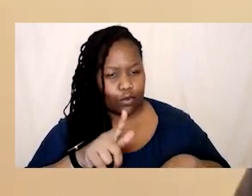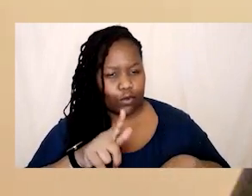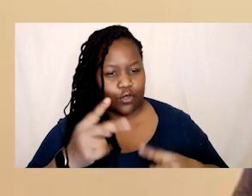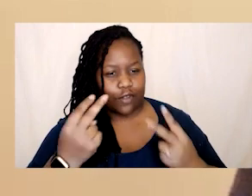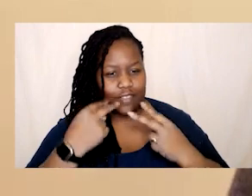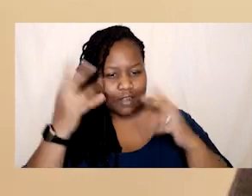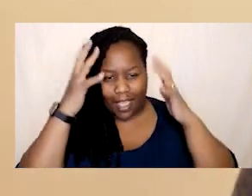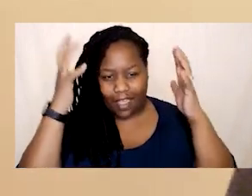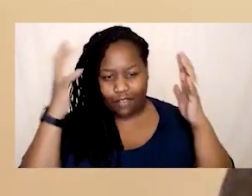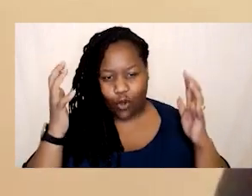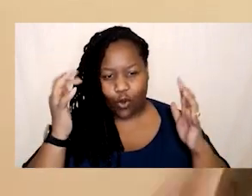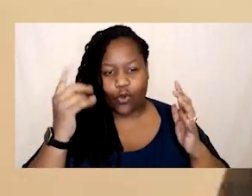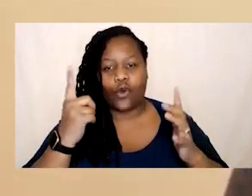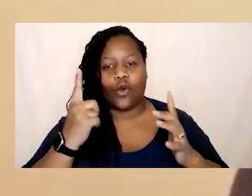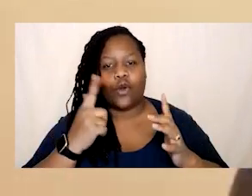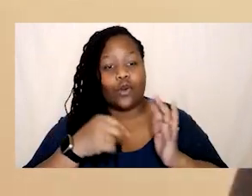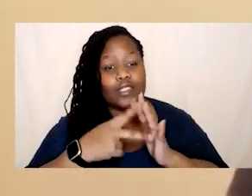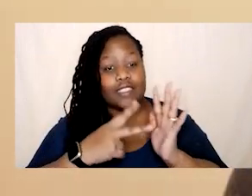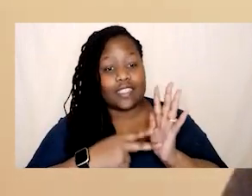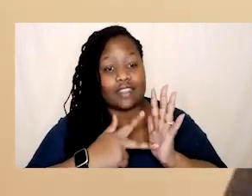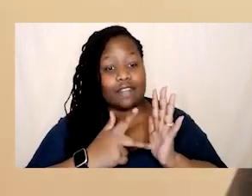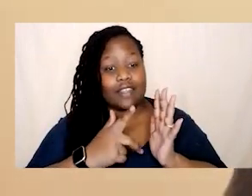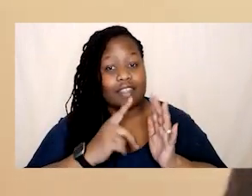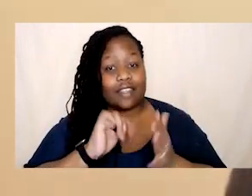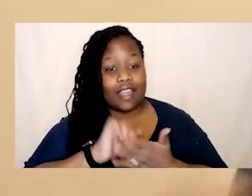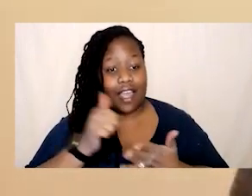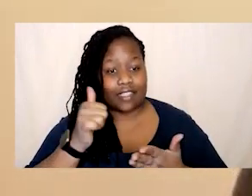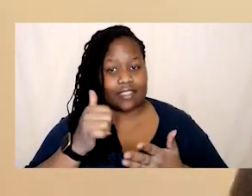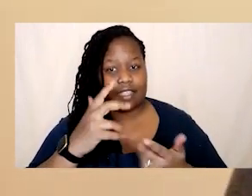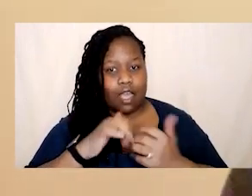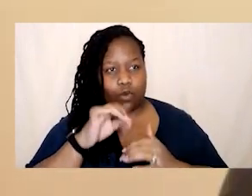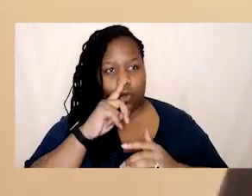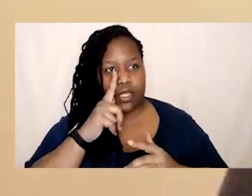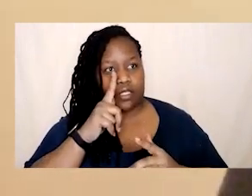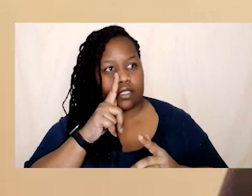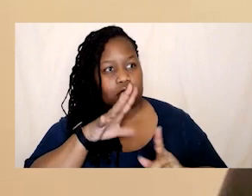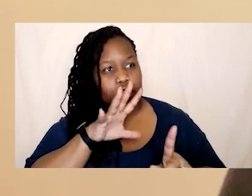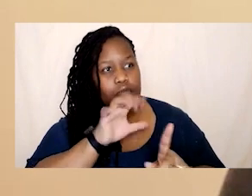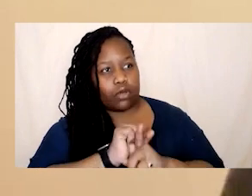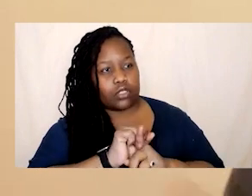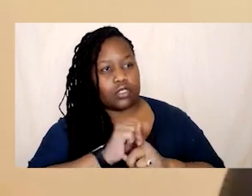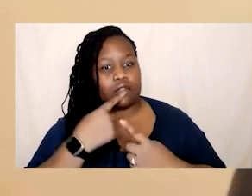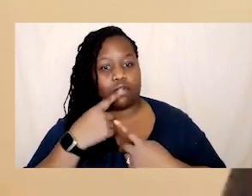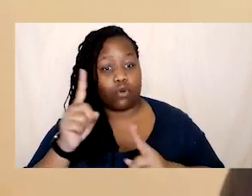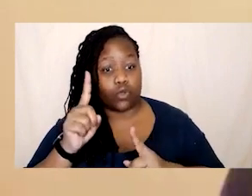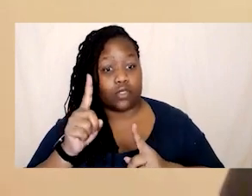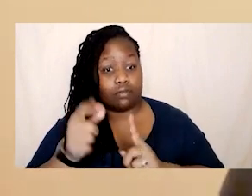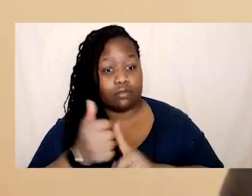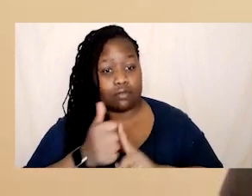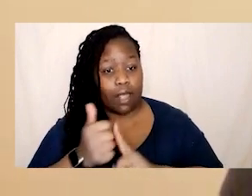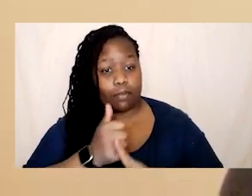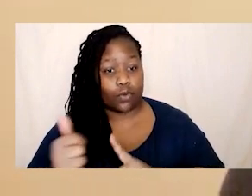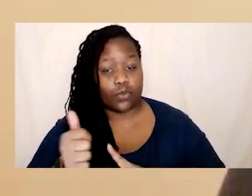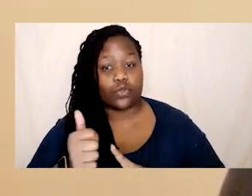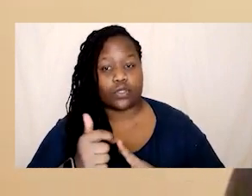ads talking about how you can spot spots support and report abuse um and working with a lot of